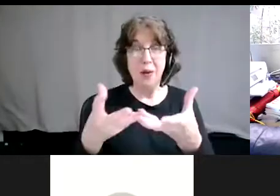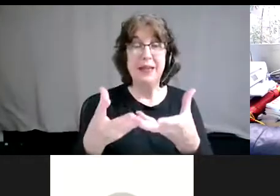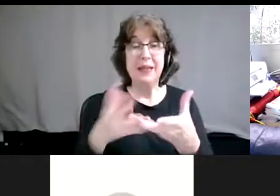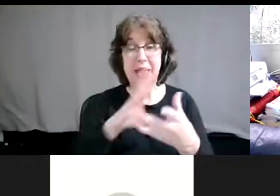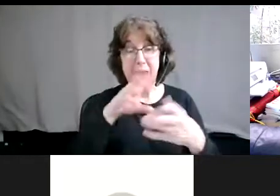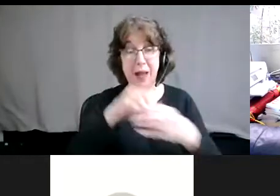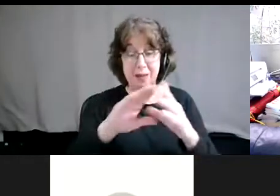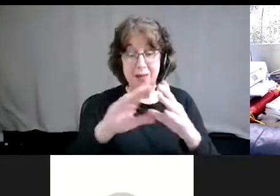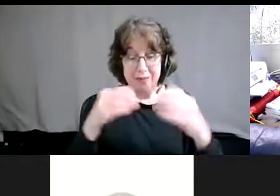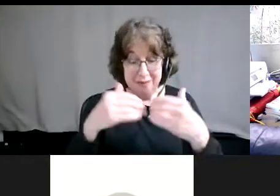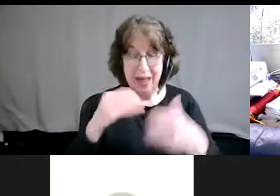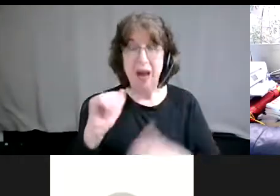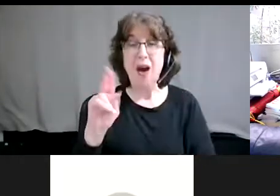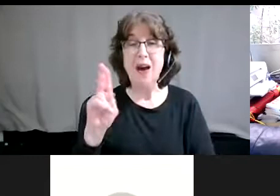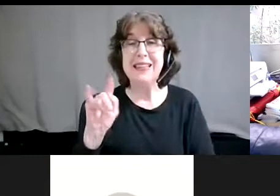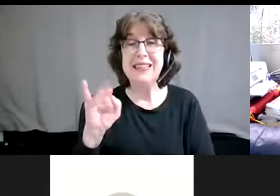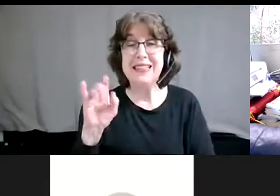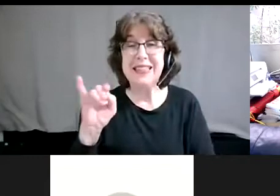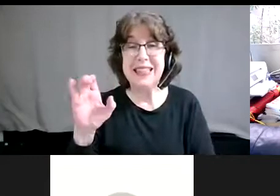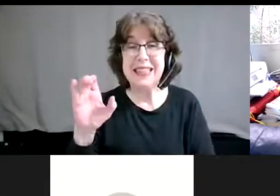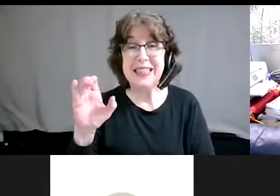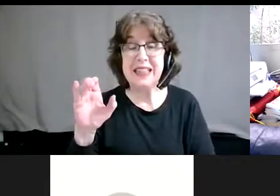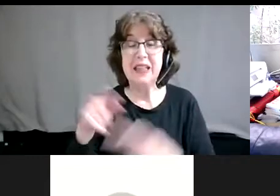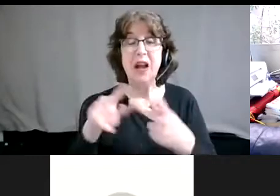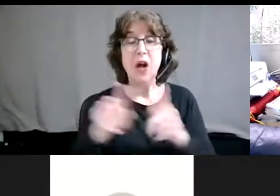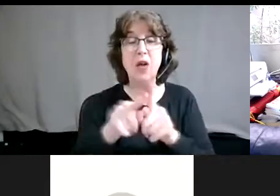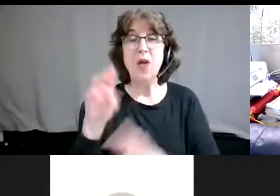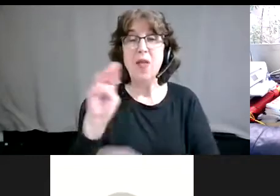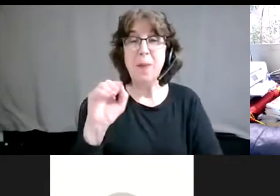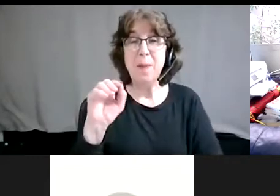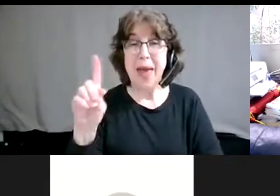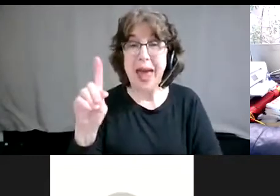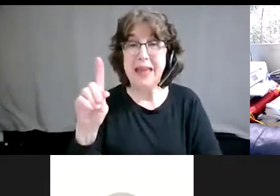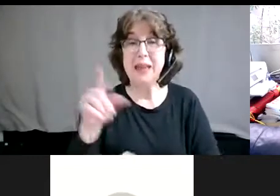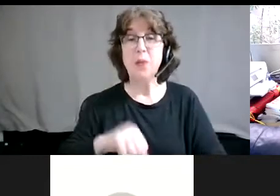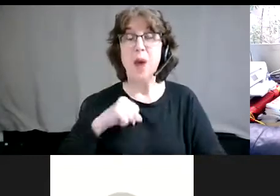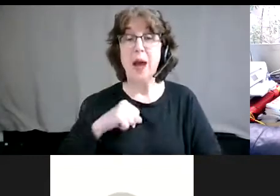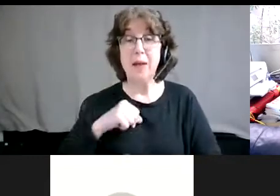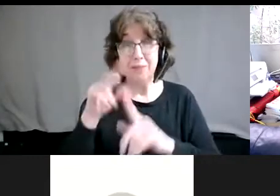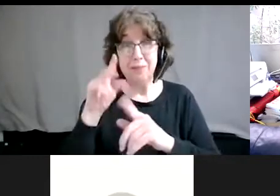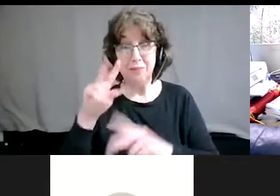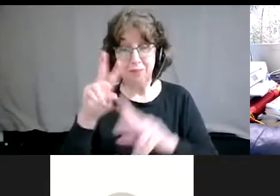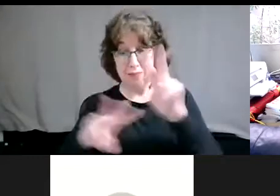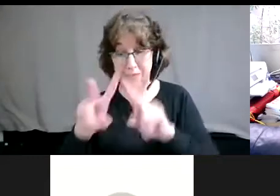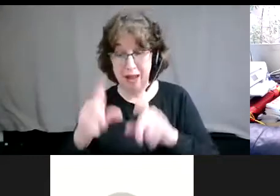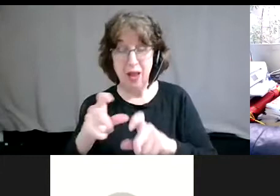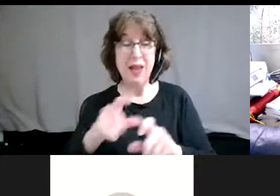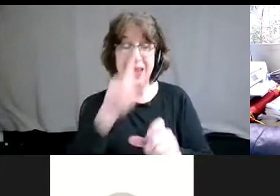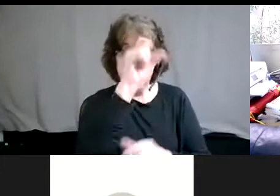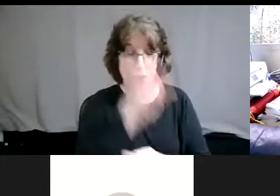the mad pride aspect was being diagnosed with a schizoaffective and dissociative identity disorder